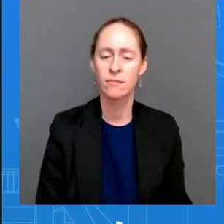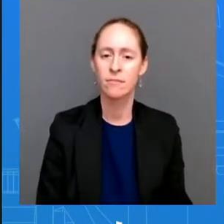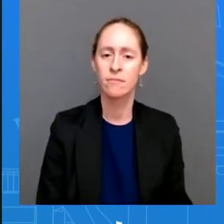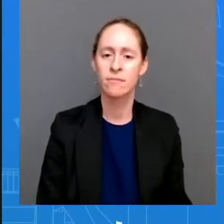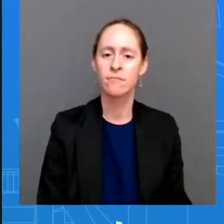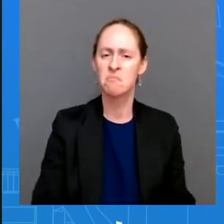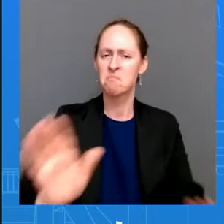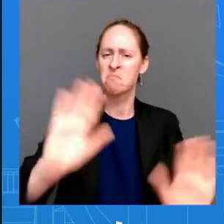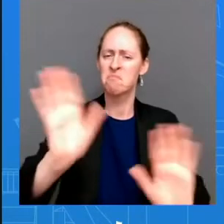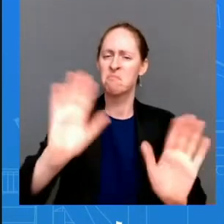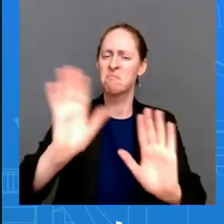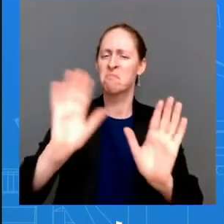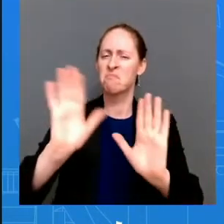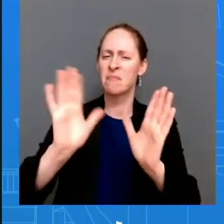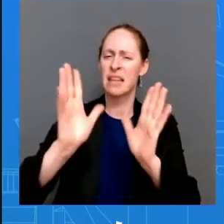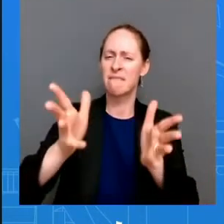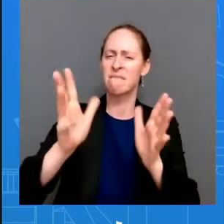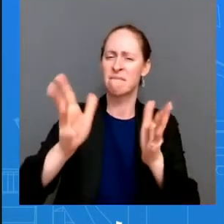rights or